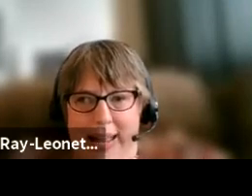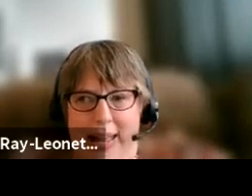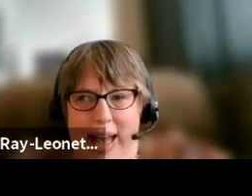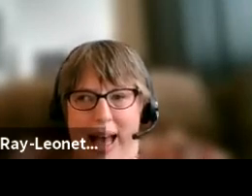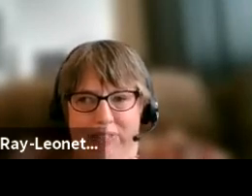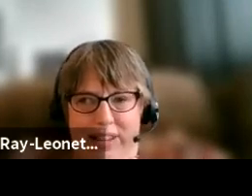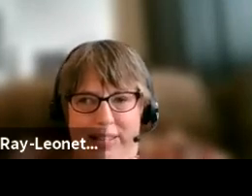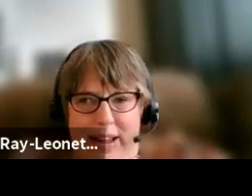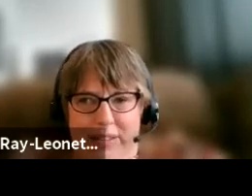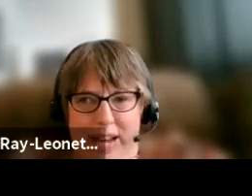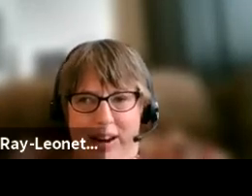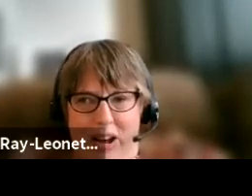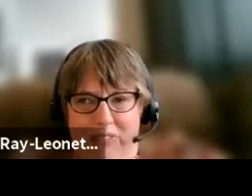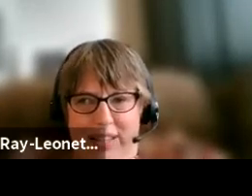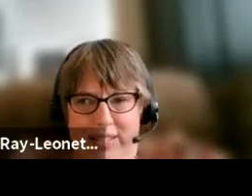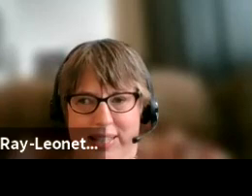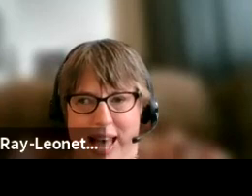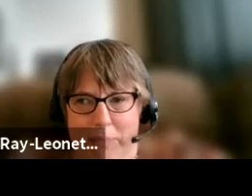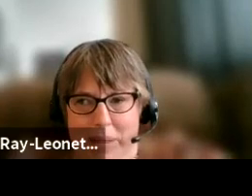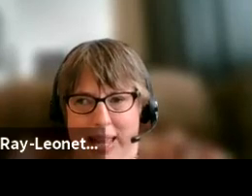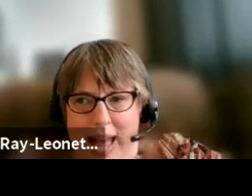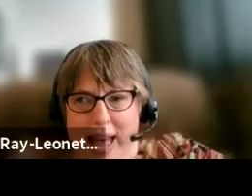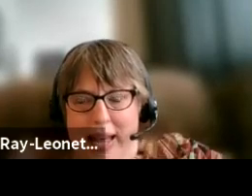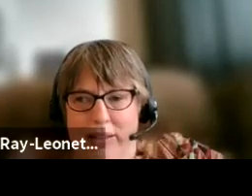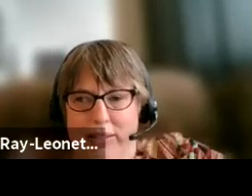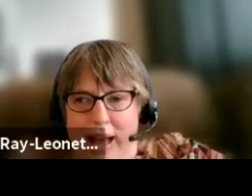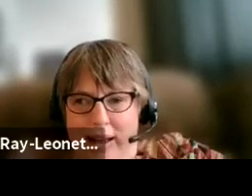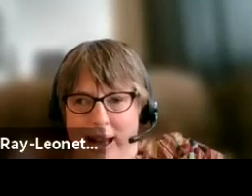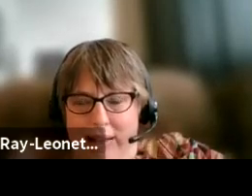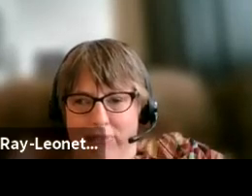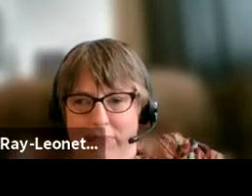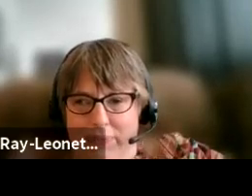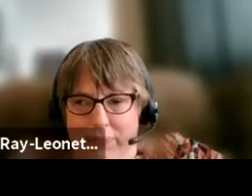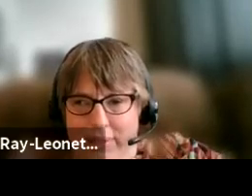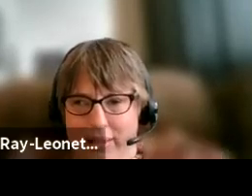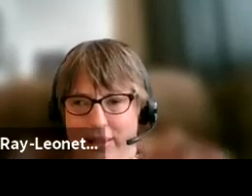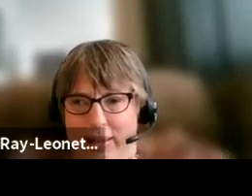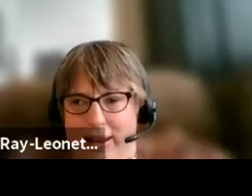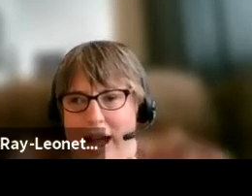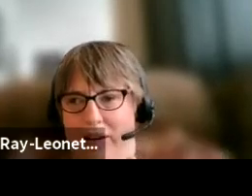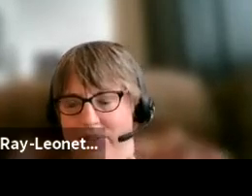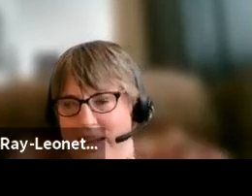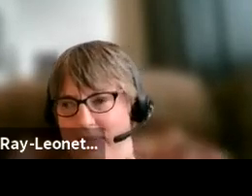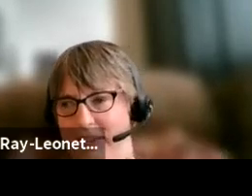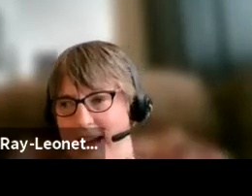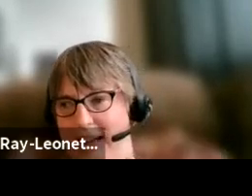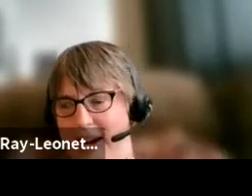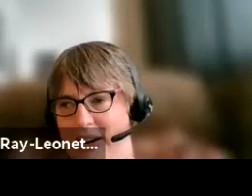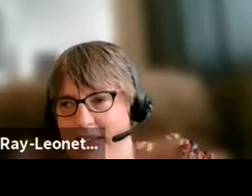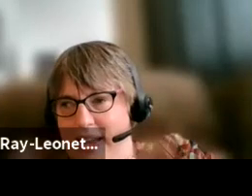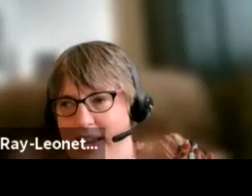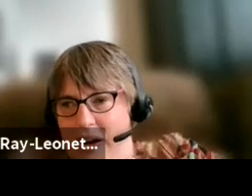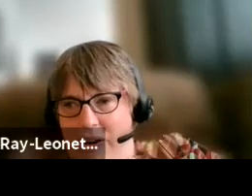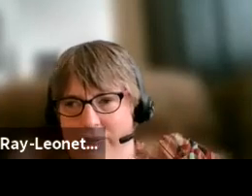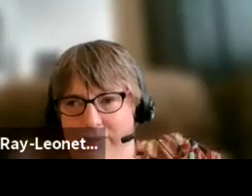ra-secretaryoffice at pa.gov. Now, if some of you out